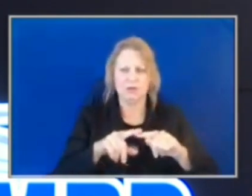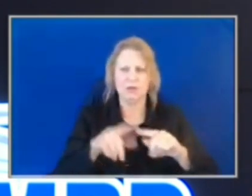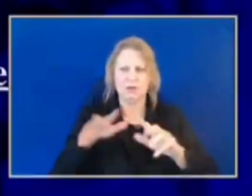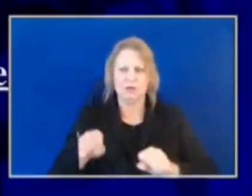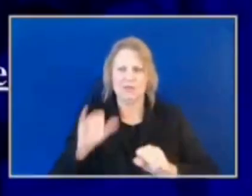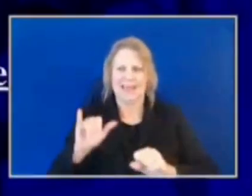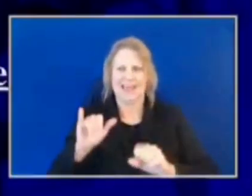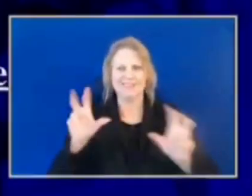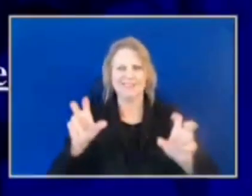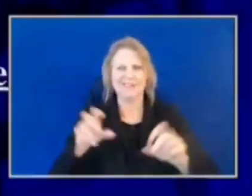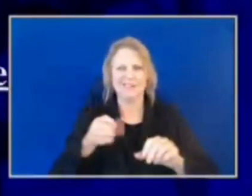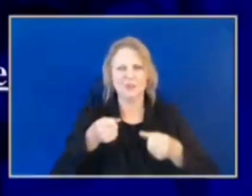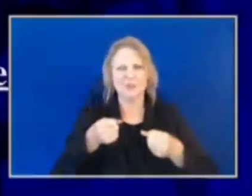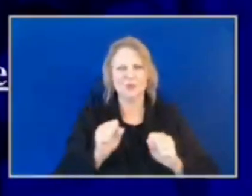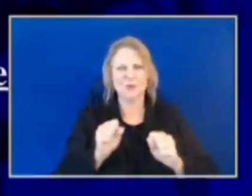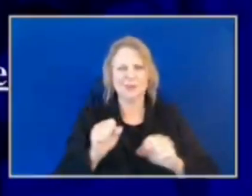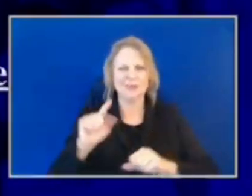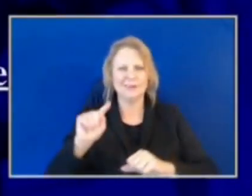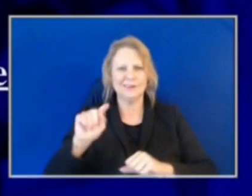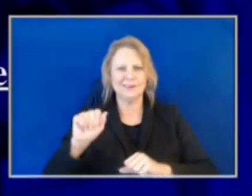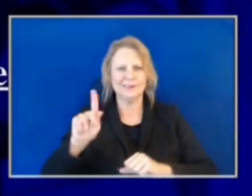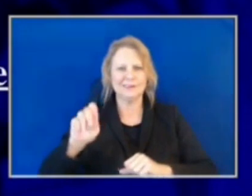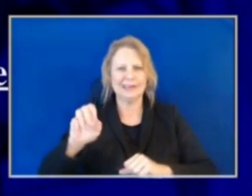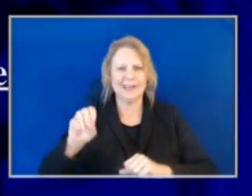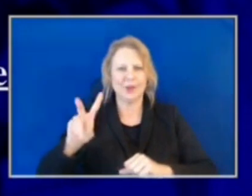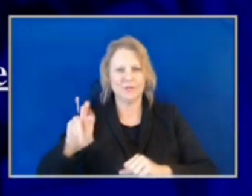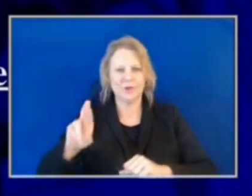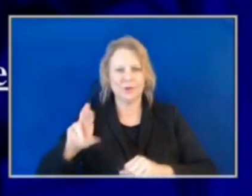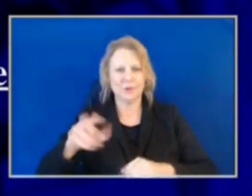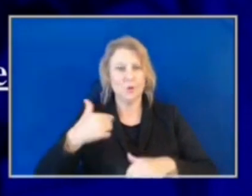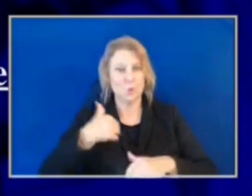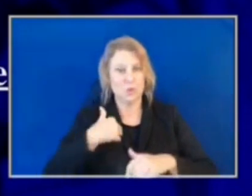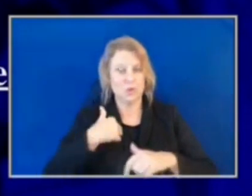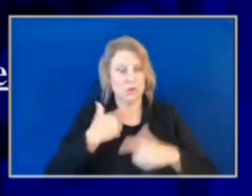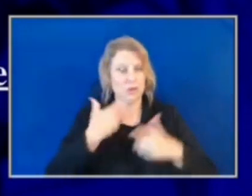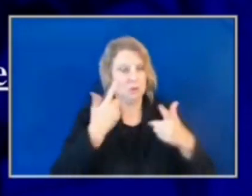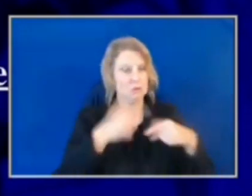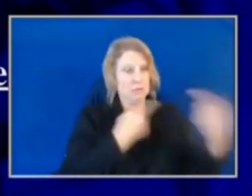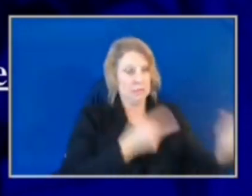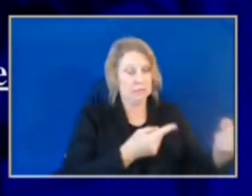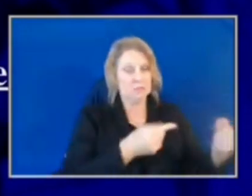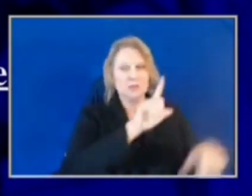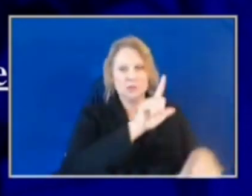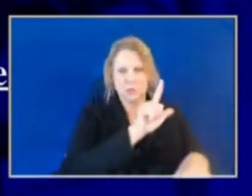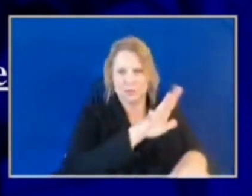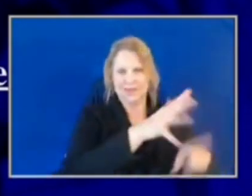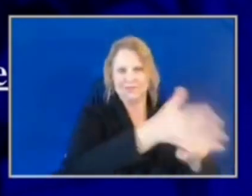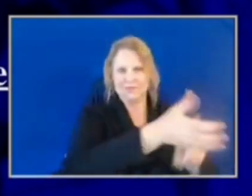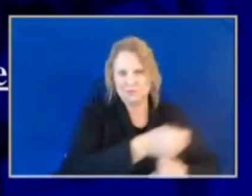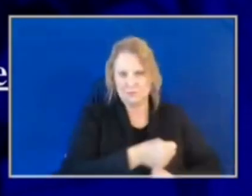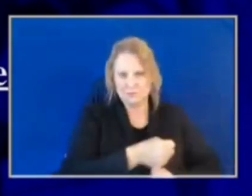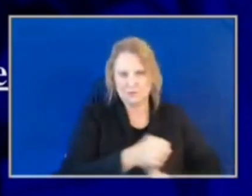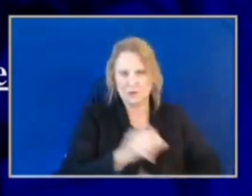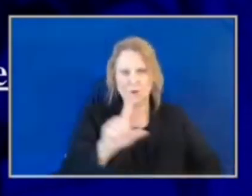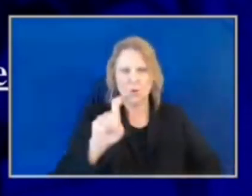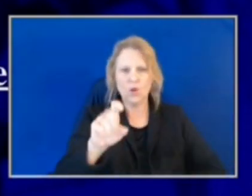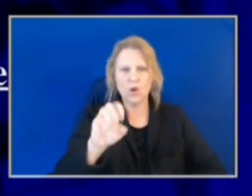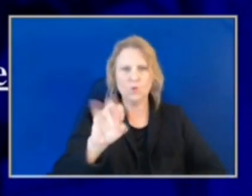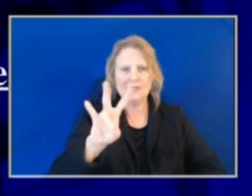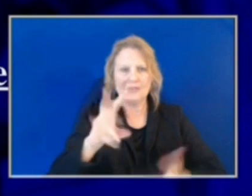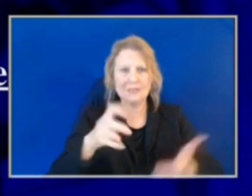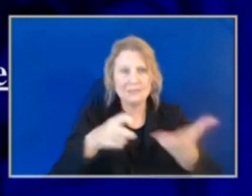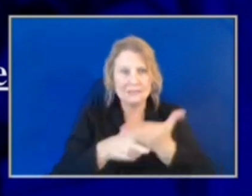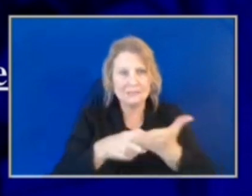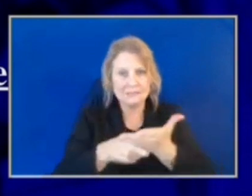enforcement so far this year, we have made 25 arrests, issued 107 citations, seized 12